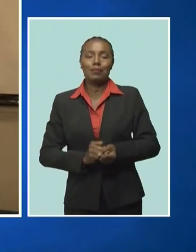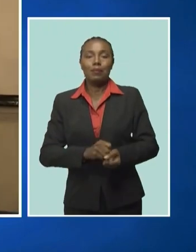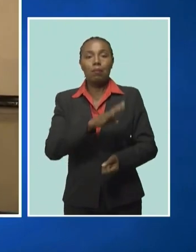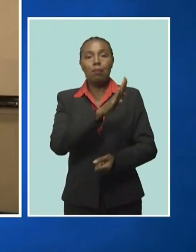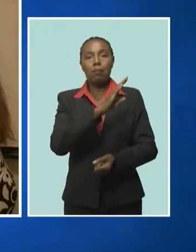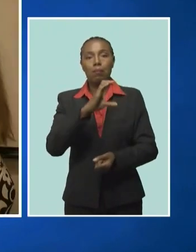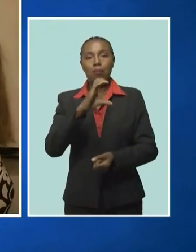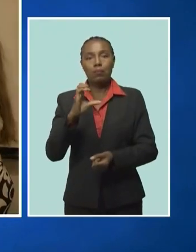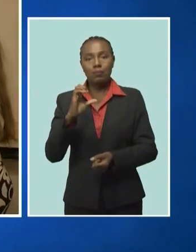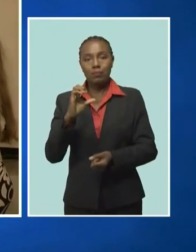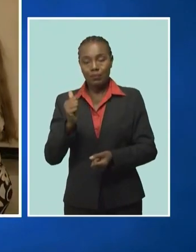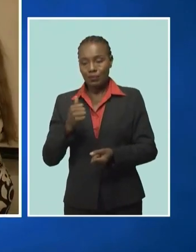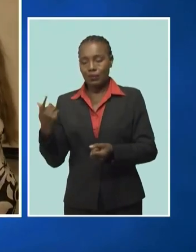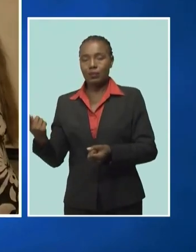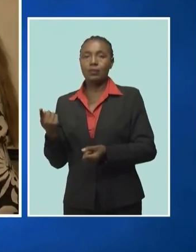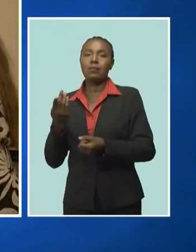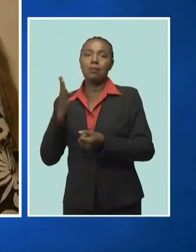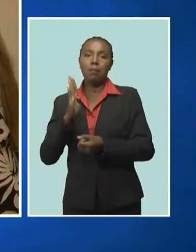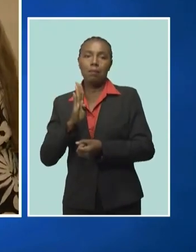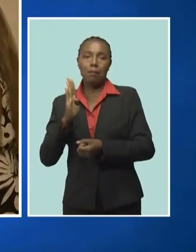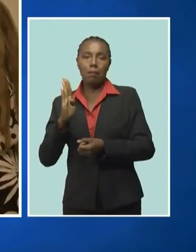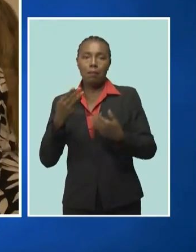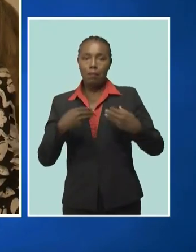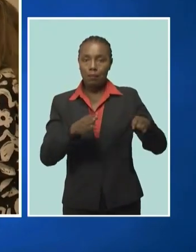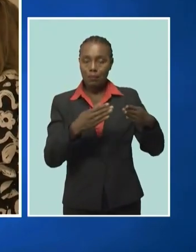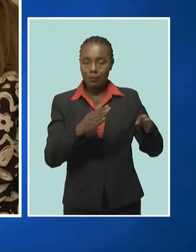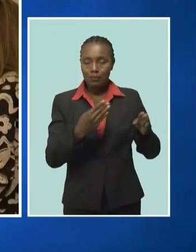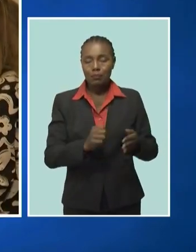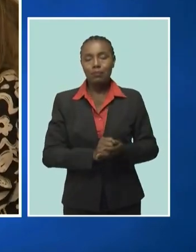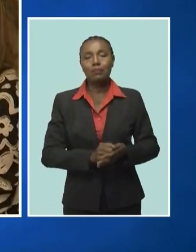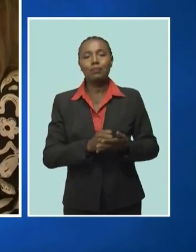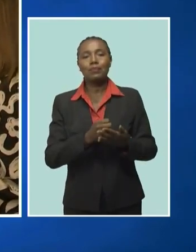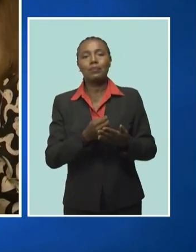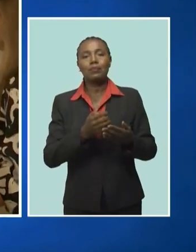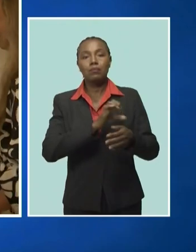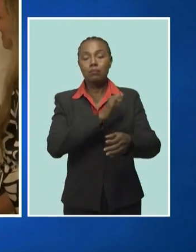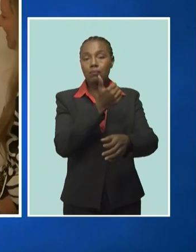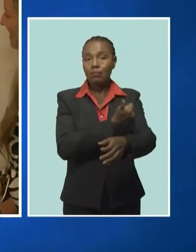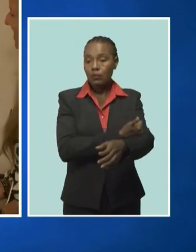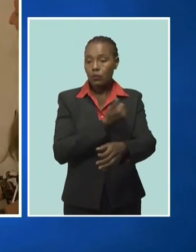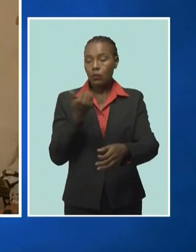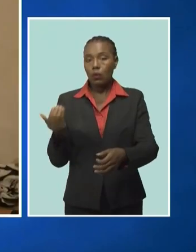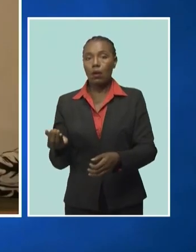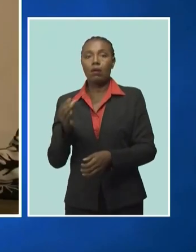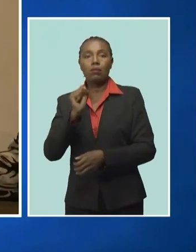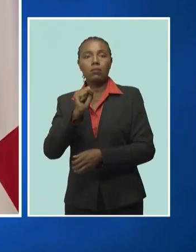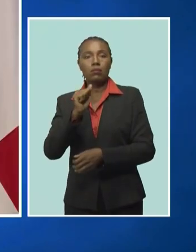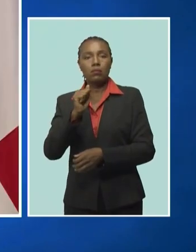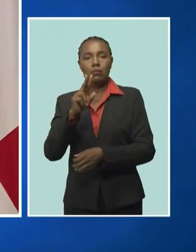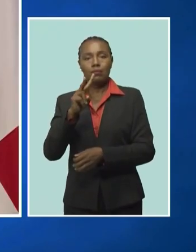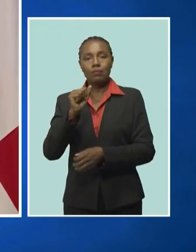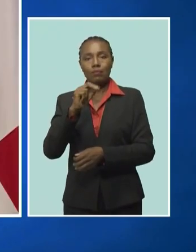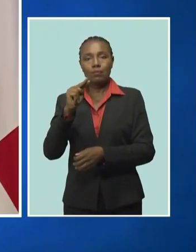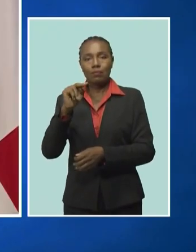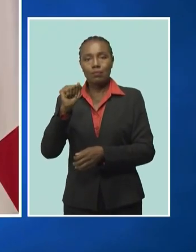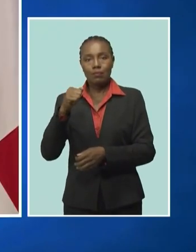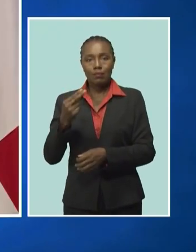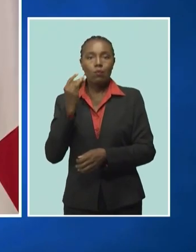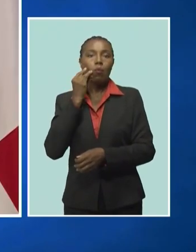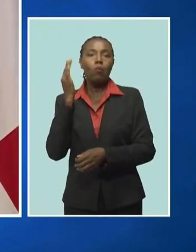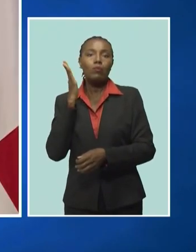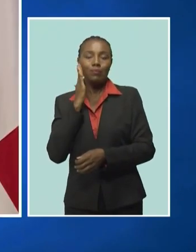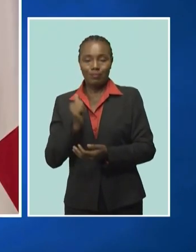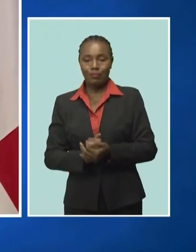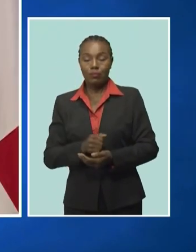Commerce and Pro-Panama Export and Investment Promotion Authority at the Savannah Hotel. According to Donna Ford, Director General,